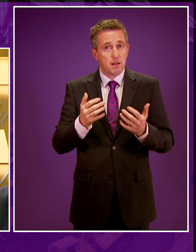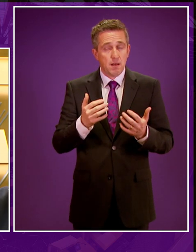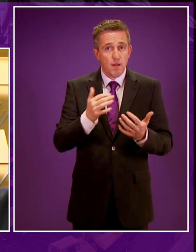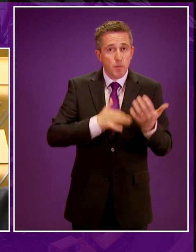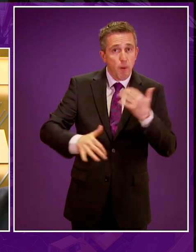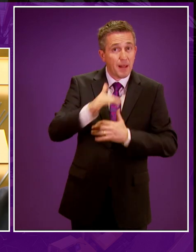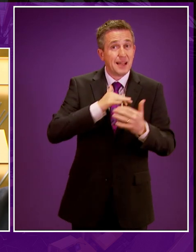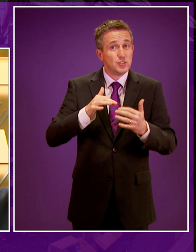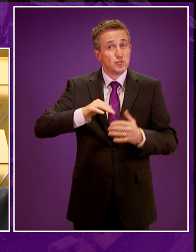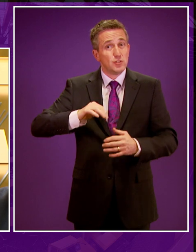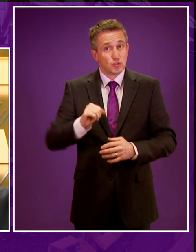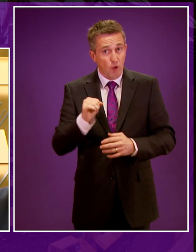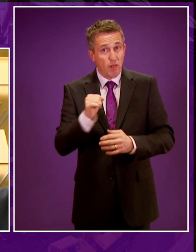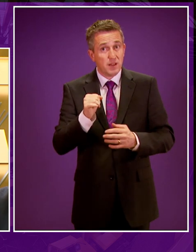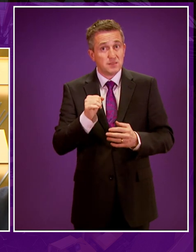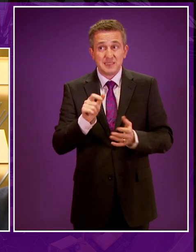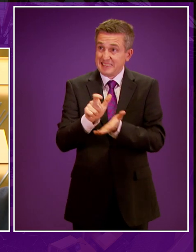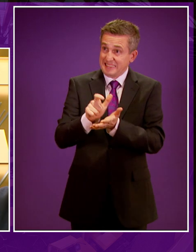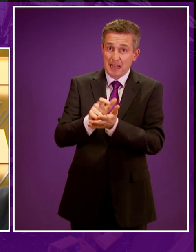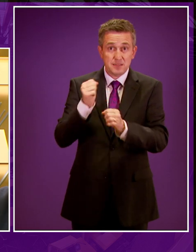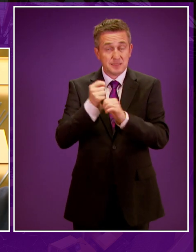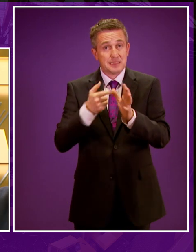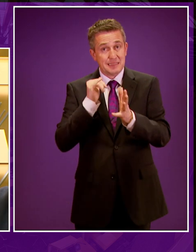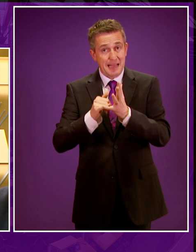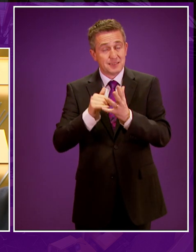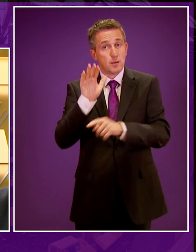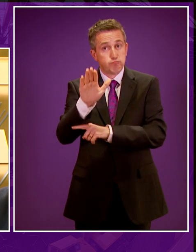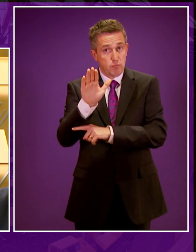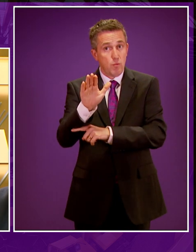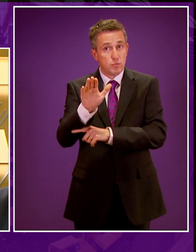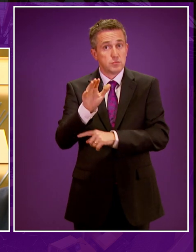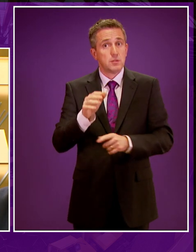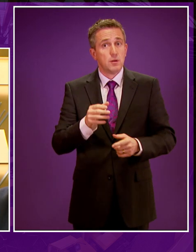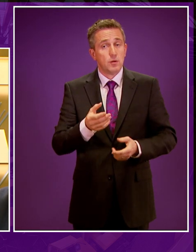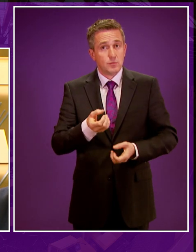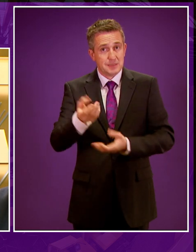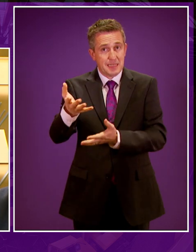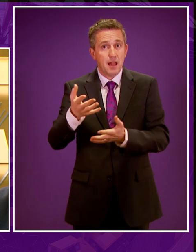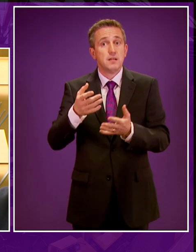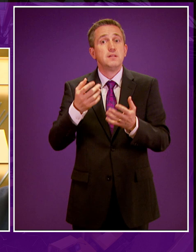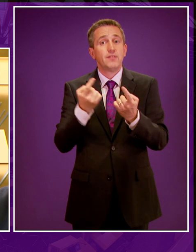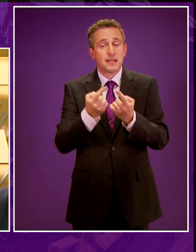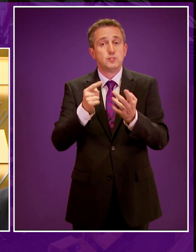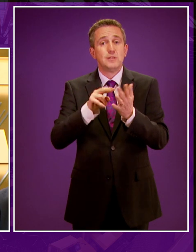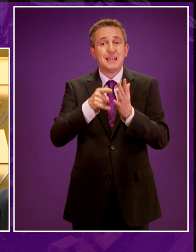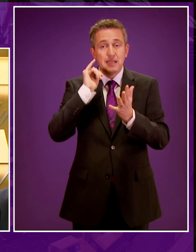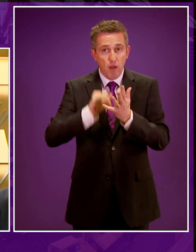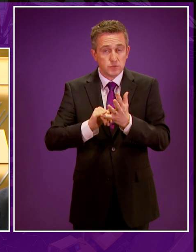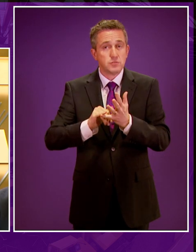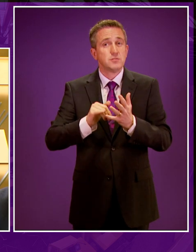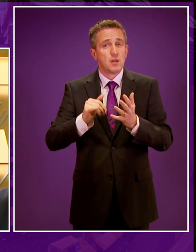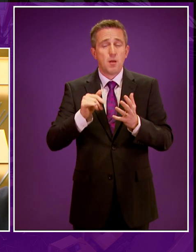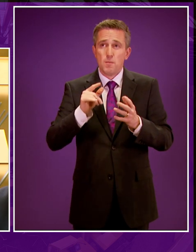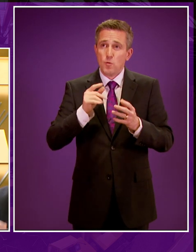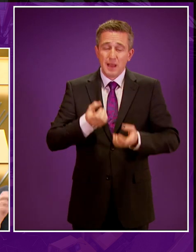is a net exporter of gas, Mr. Fraser, and although we do import ethane to help with INEOS and Grangemouth, we are a